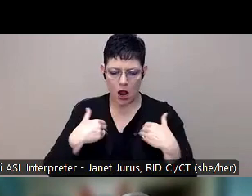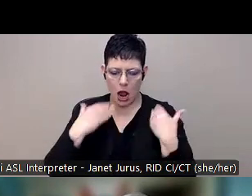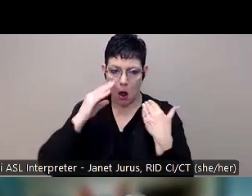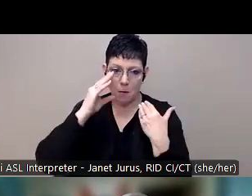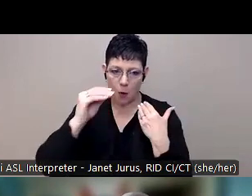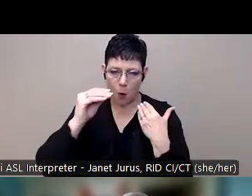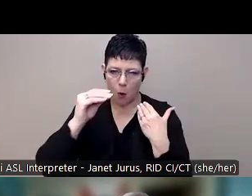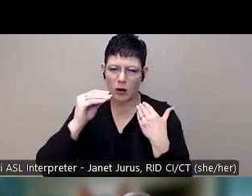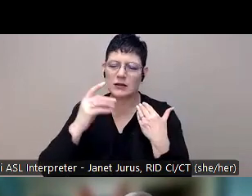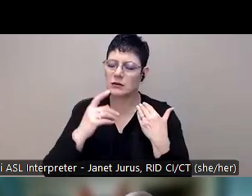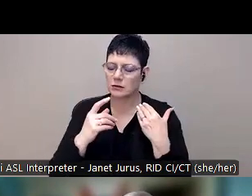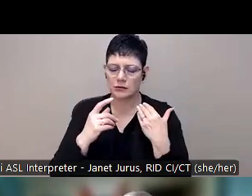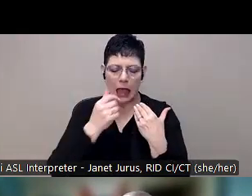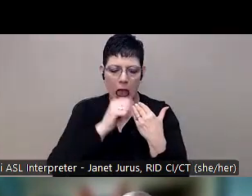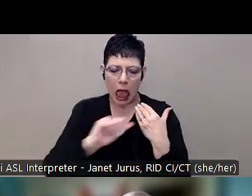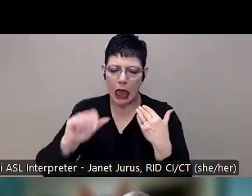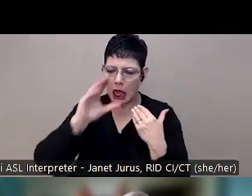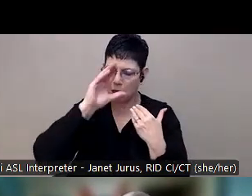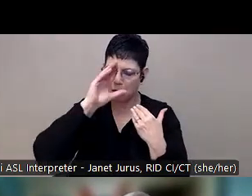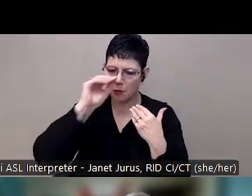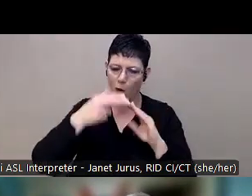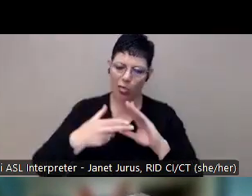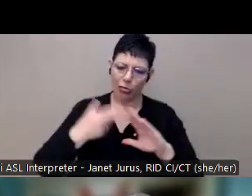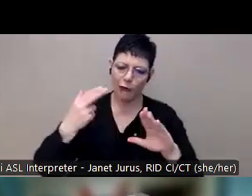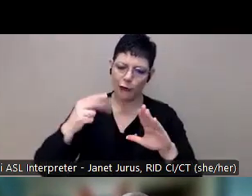all the gender stereotypes that go with that. Um,